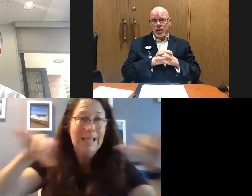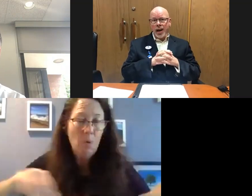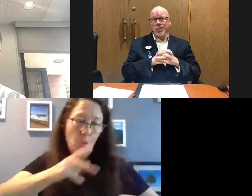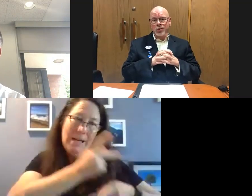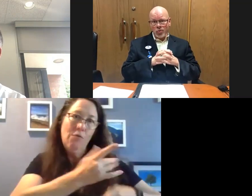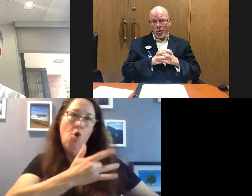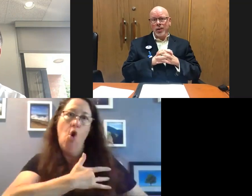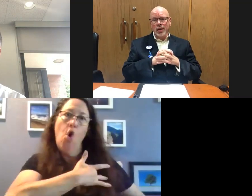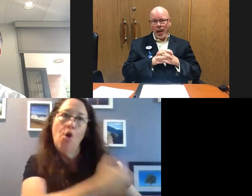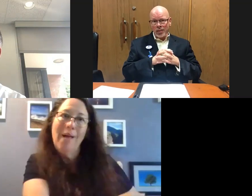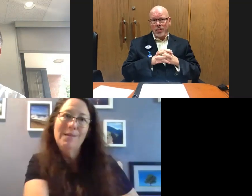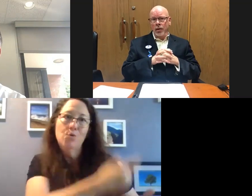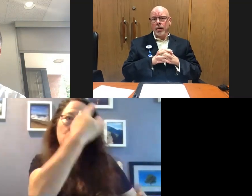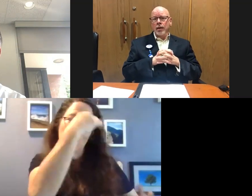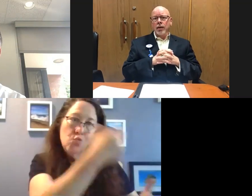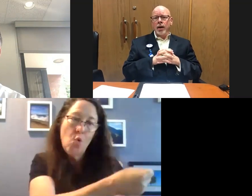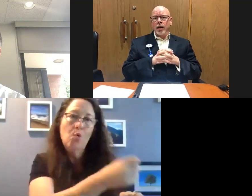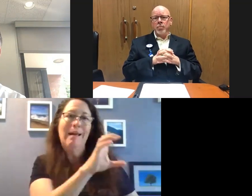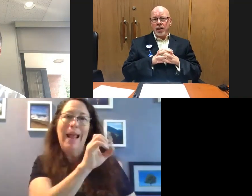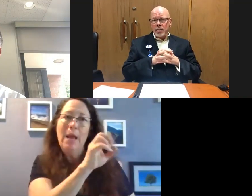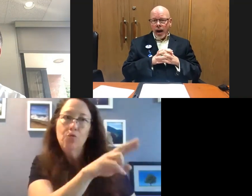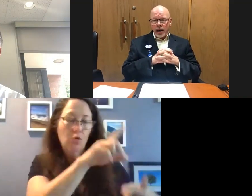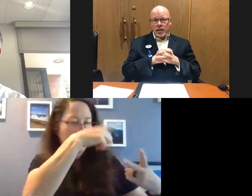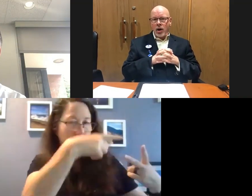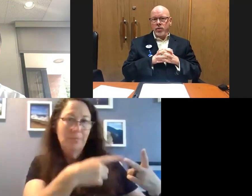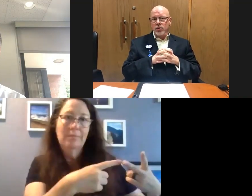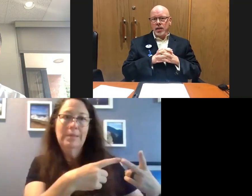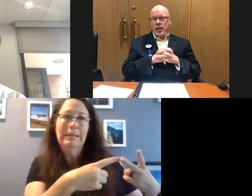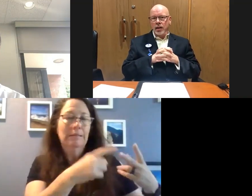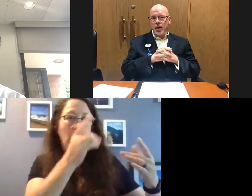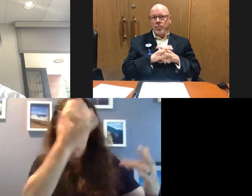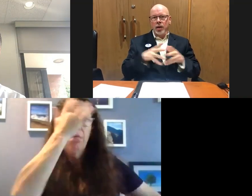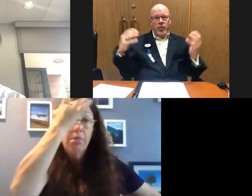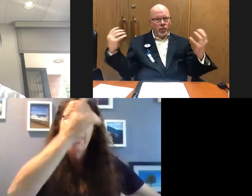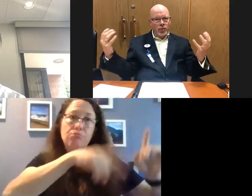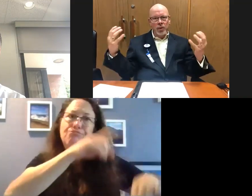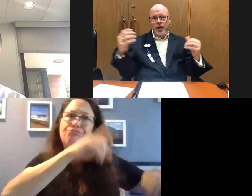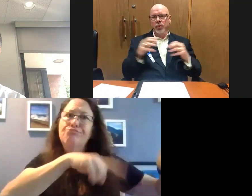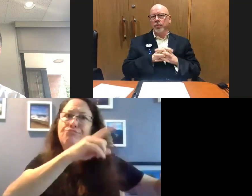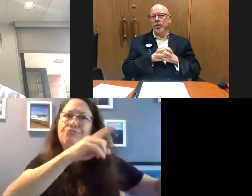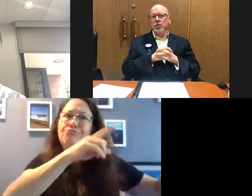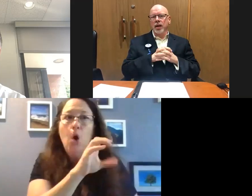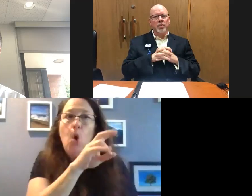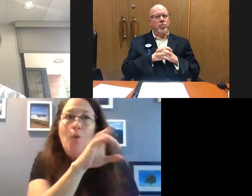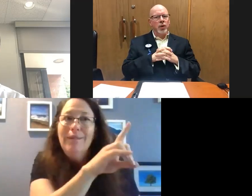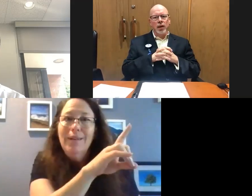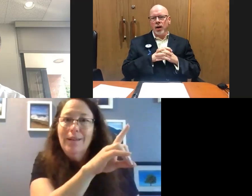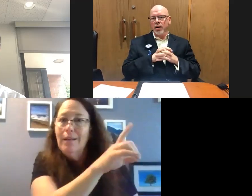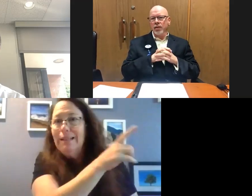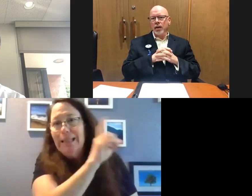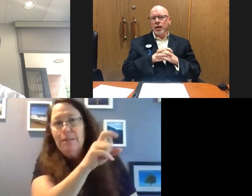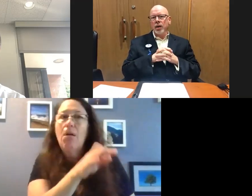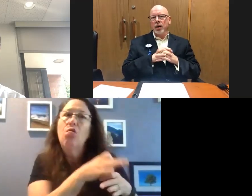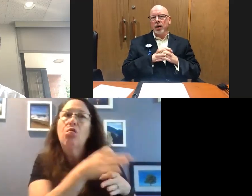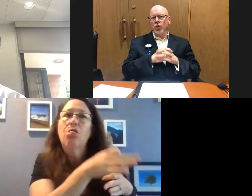heart attacks and stroke and cancer, appendicitis, all those things that come in people with orthopedic problems that have been putting it